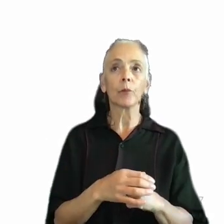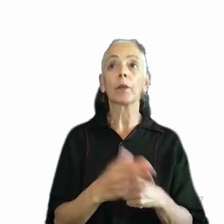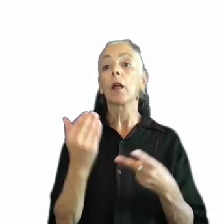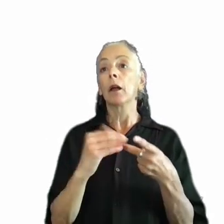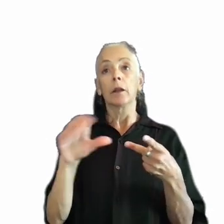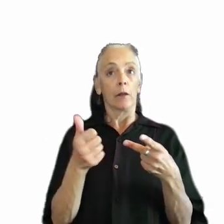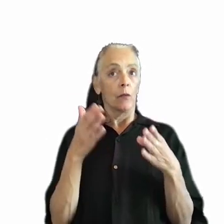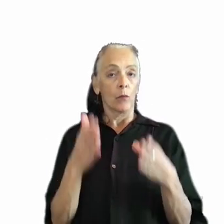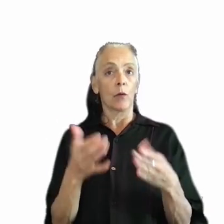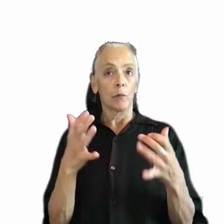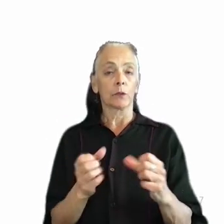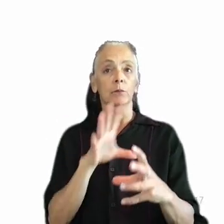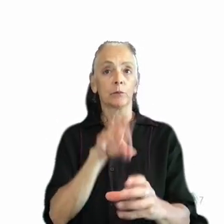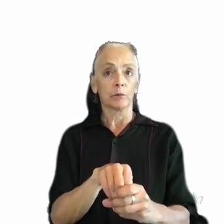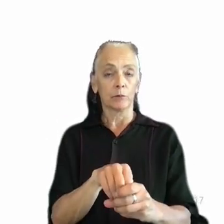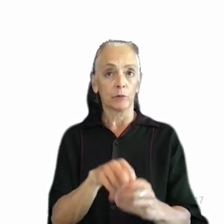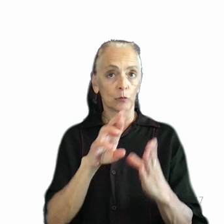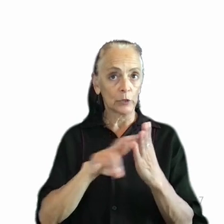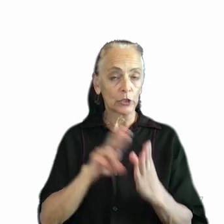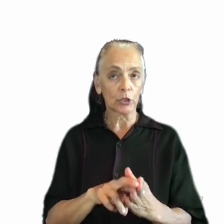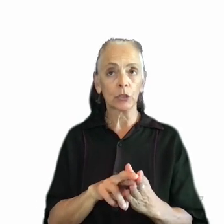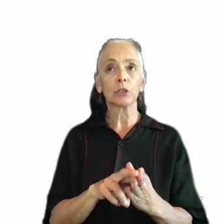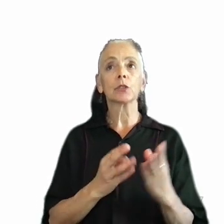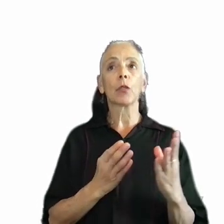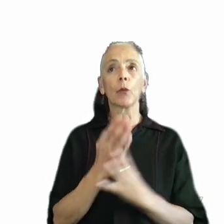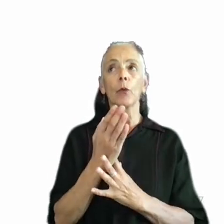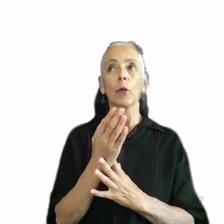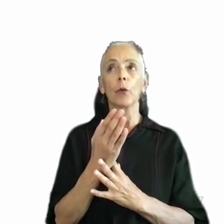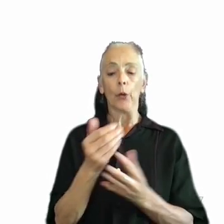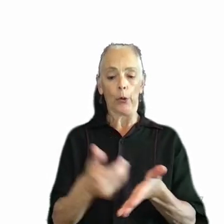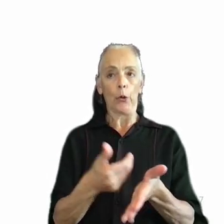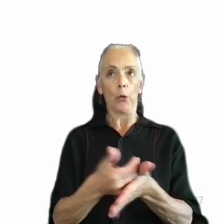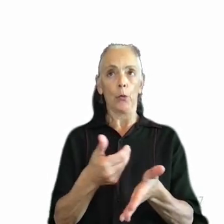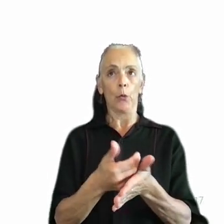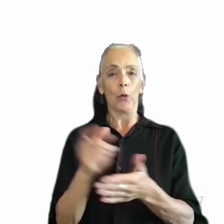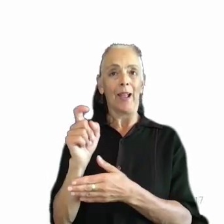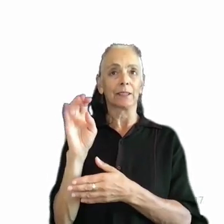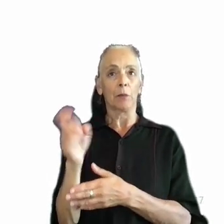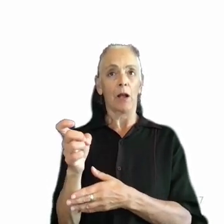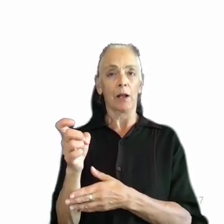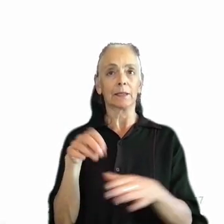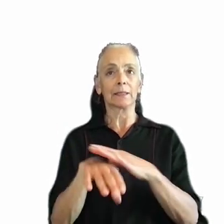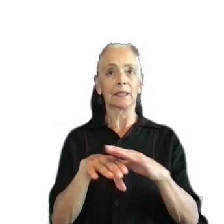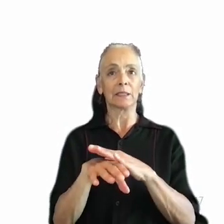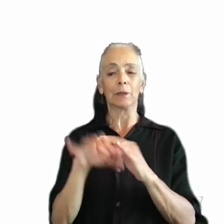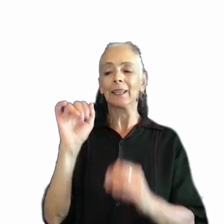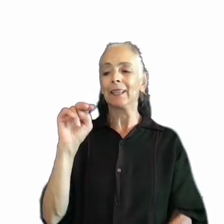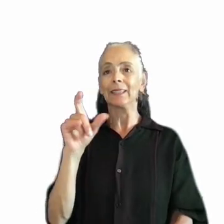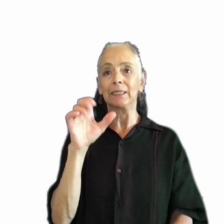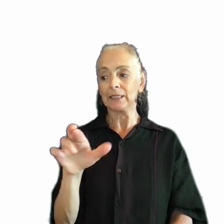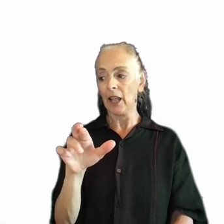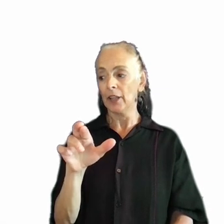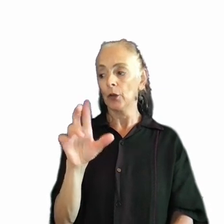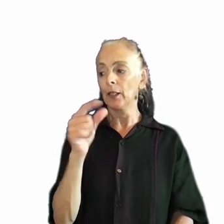players can participate in our research is through the new Xbox Accessibility Insider League, which launched this year.